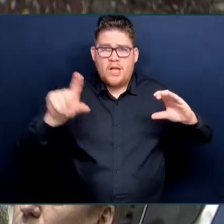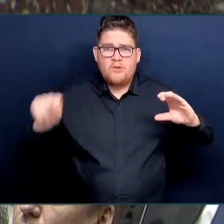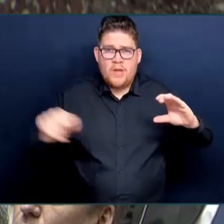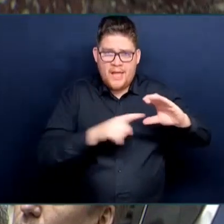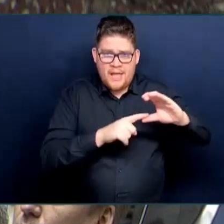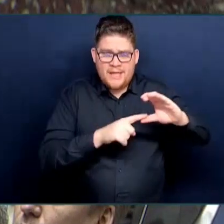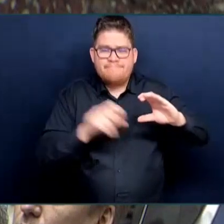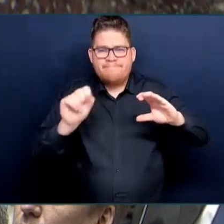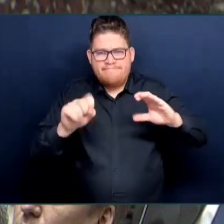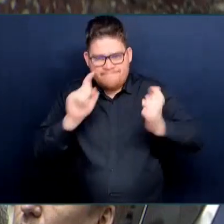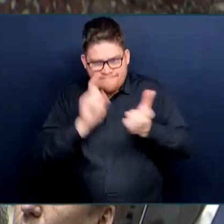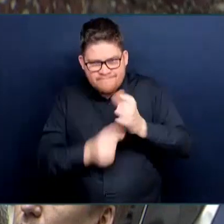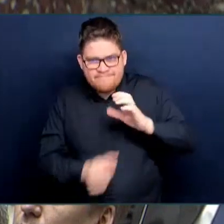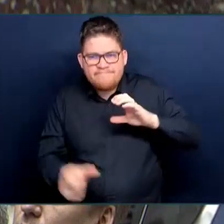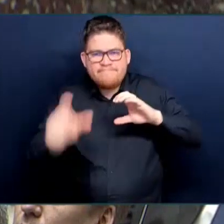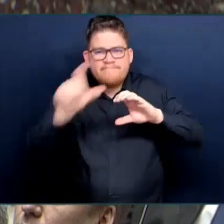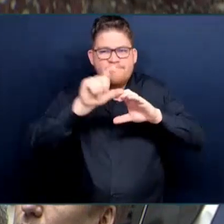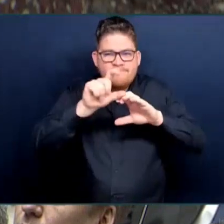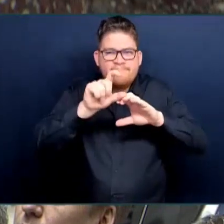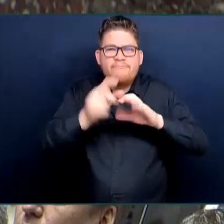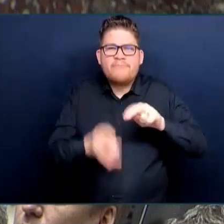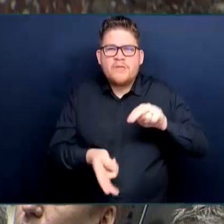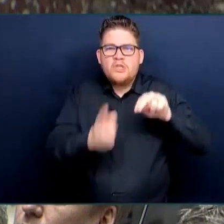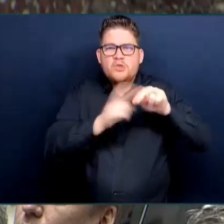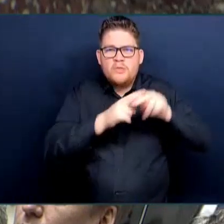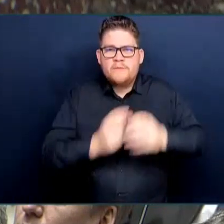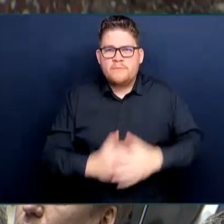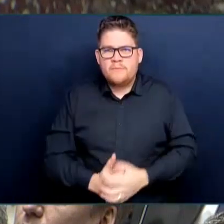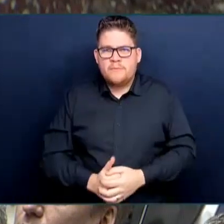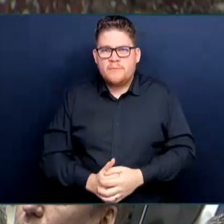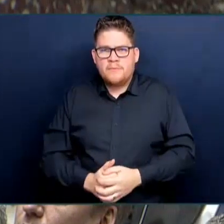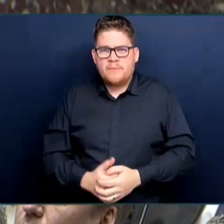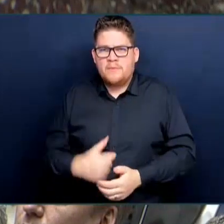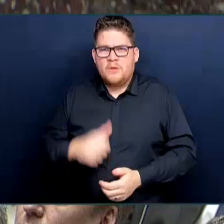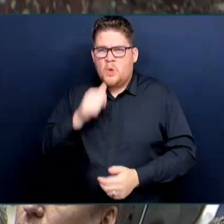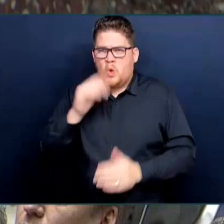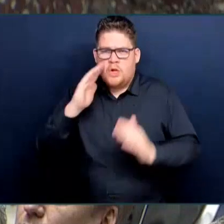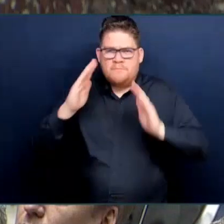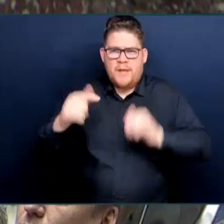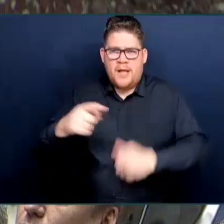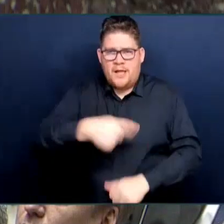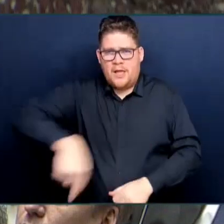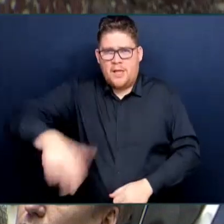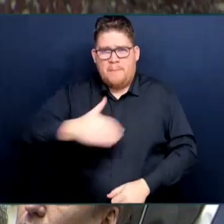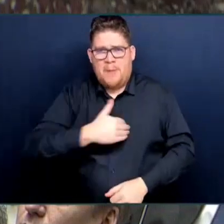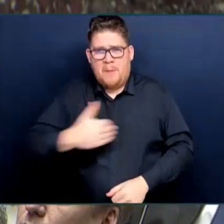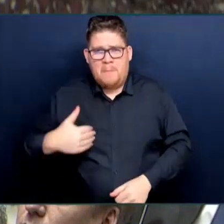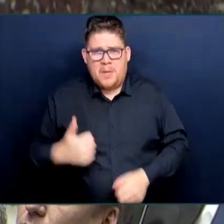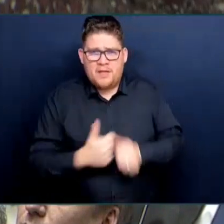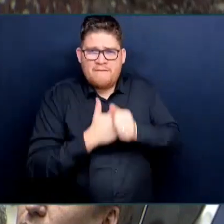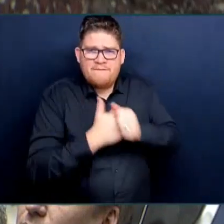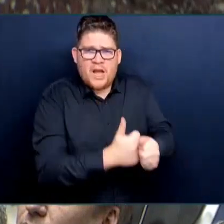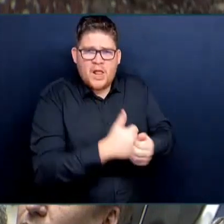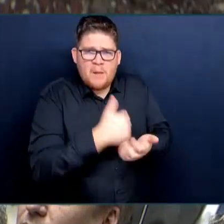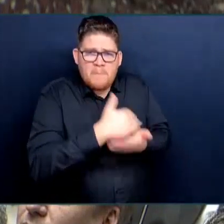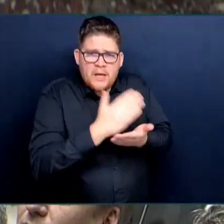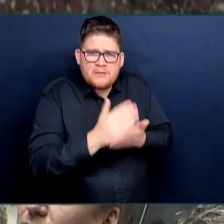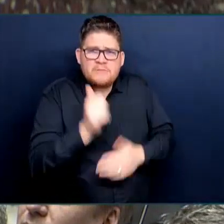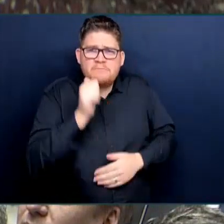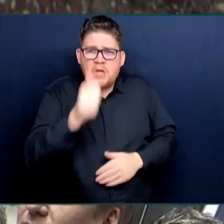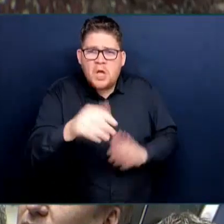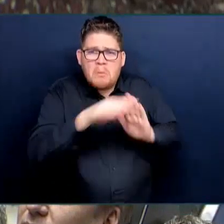I don't expect the member to follow along on budget announcements, but I can say that two and a half years